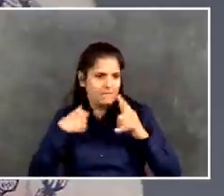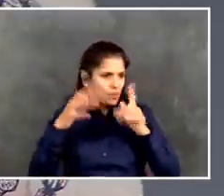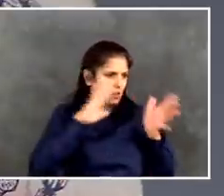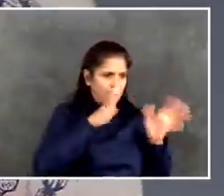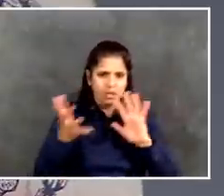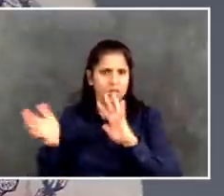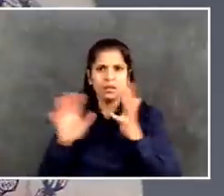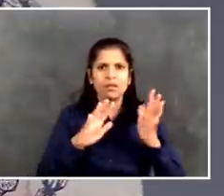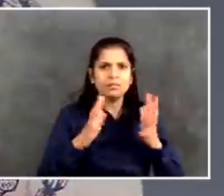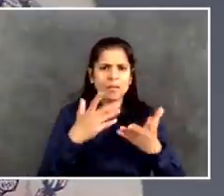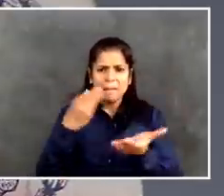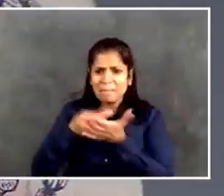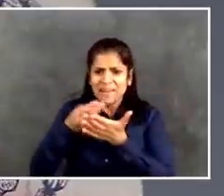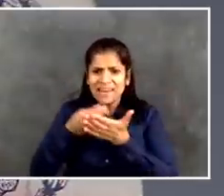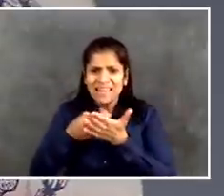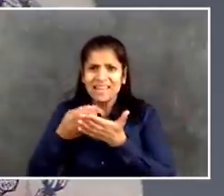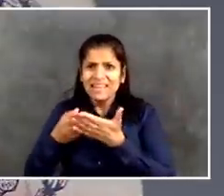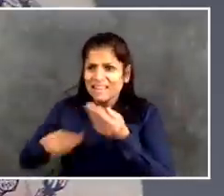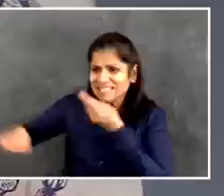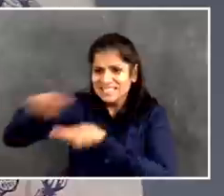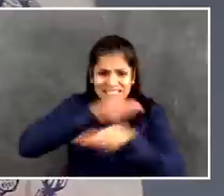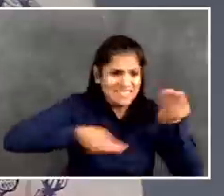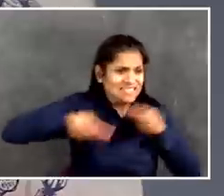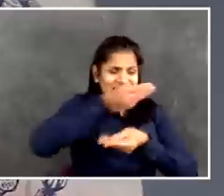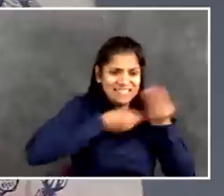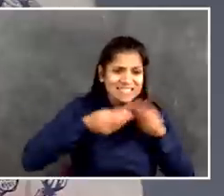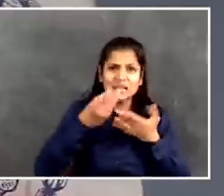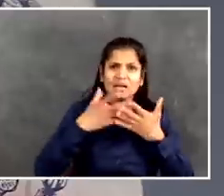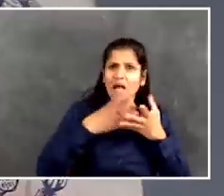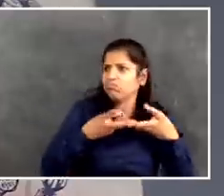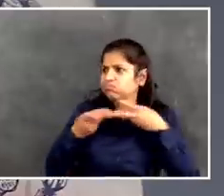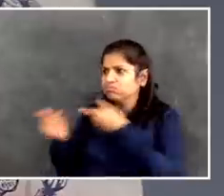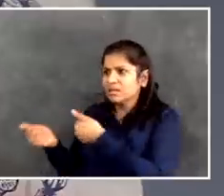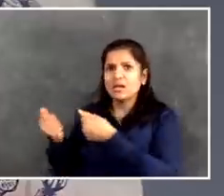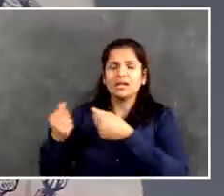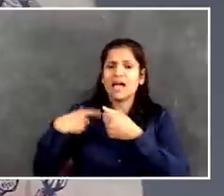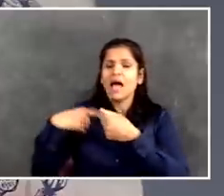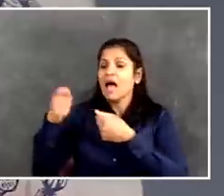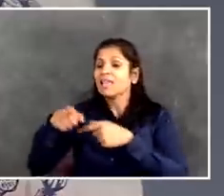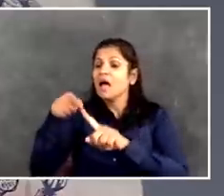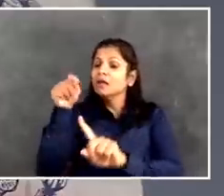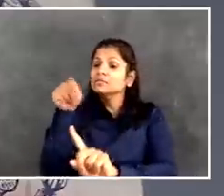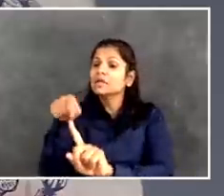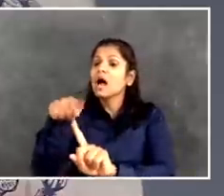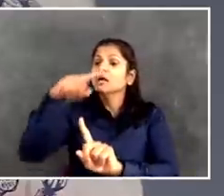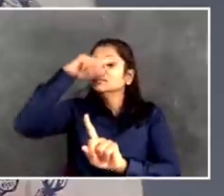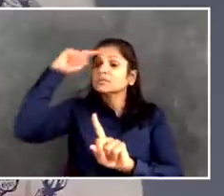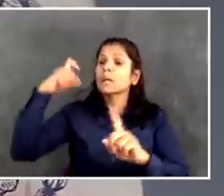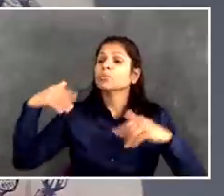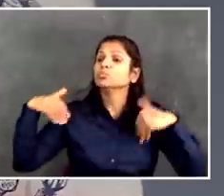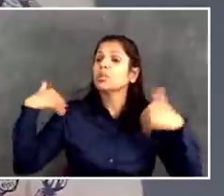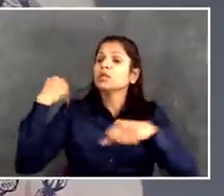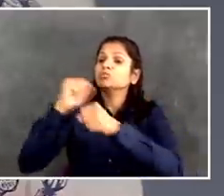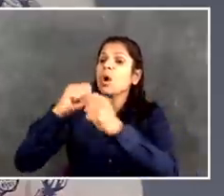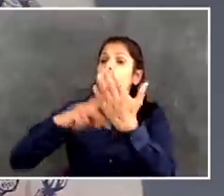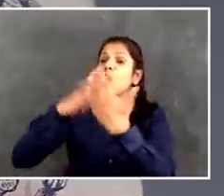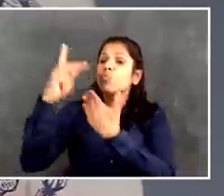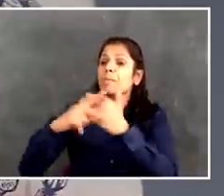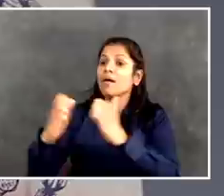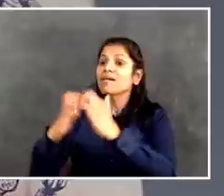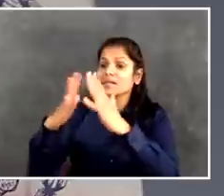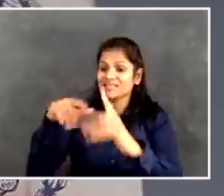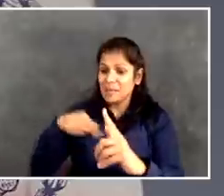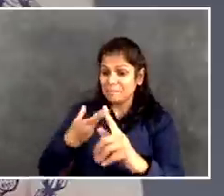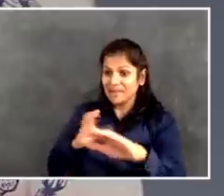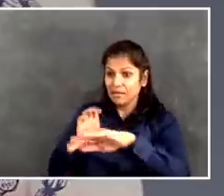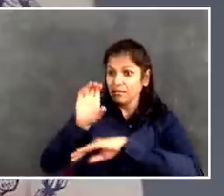based on everything we knew at the time and we know now. A lot of those employers are nowhere near being